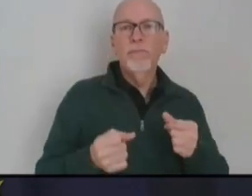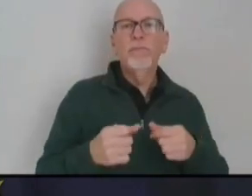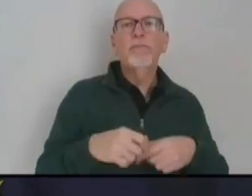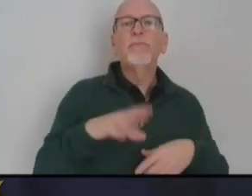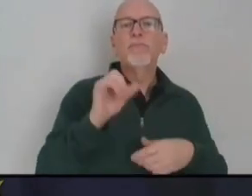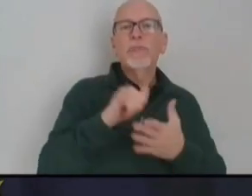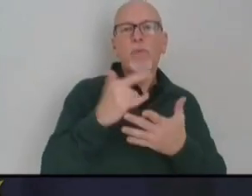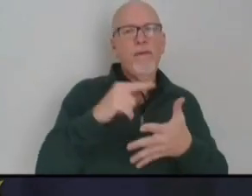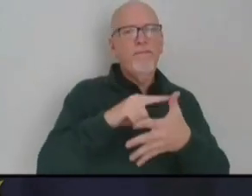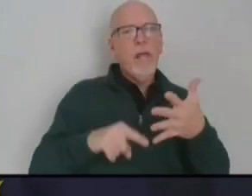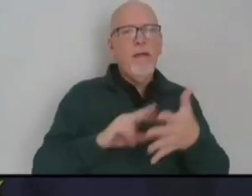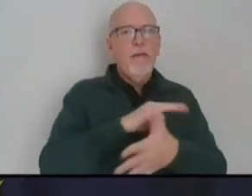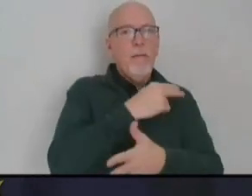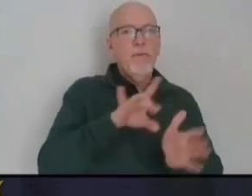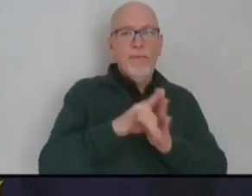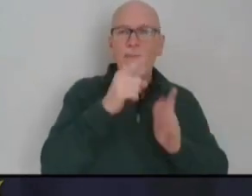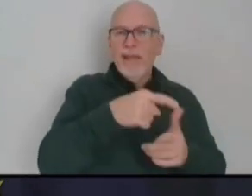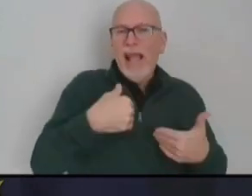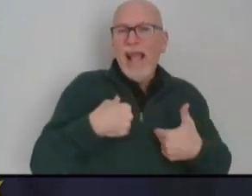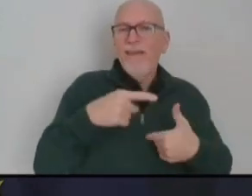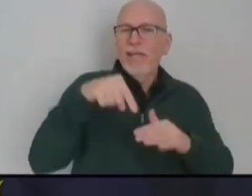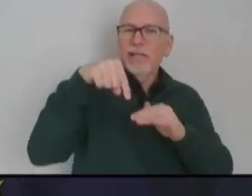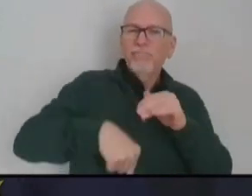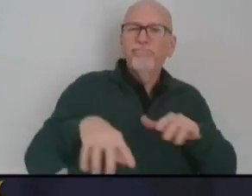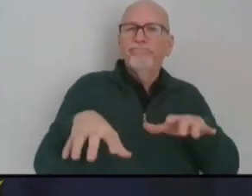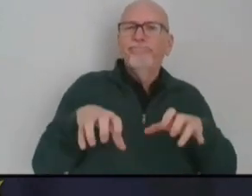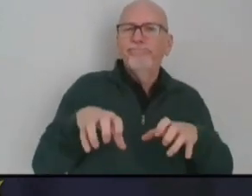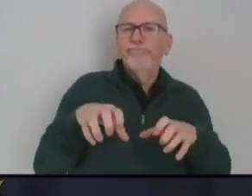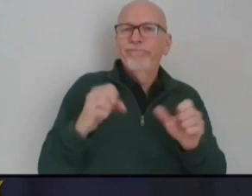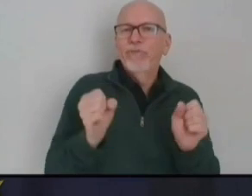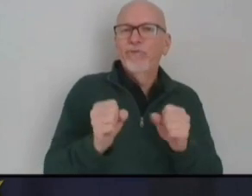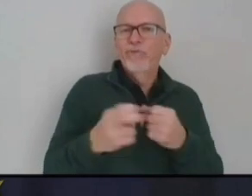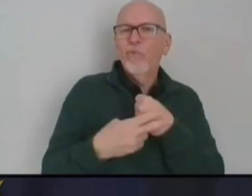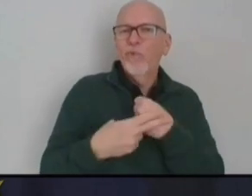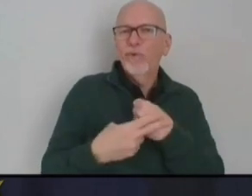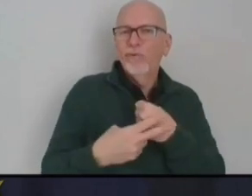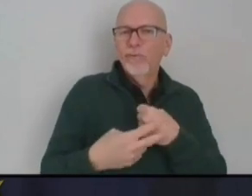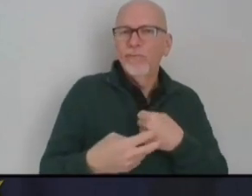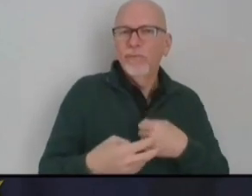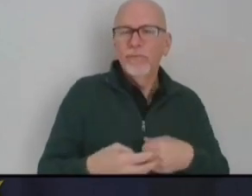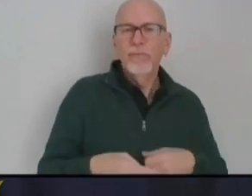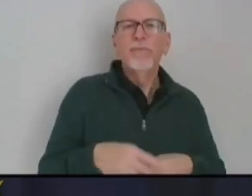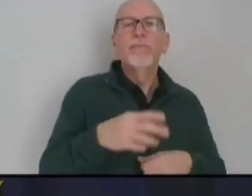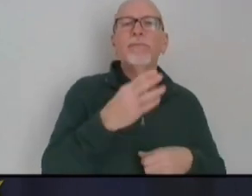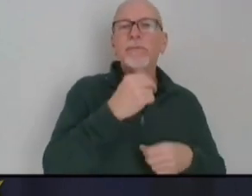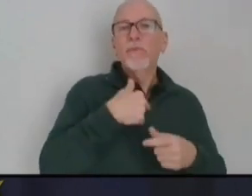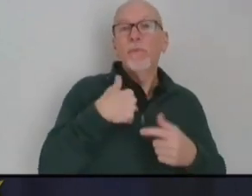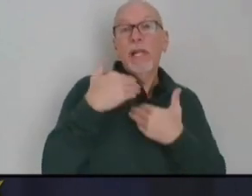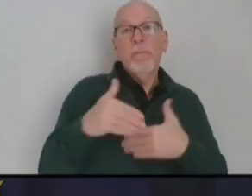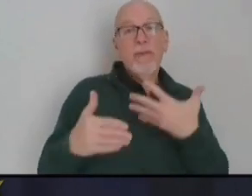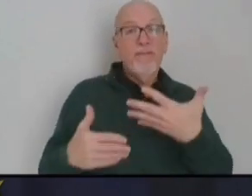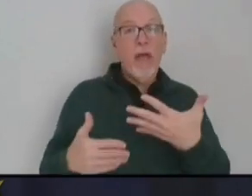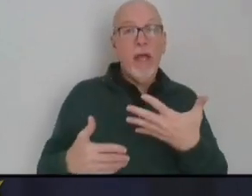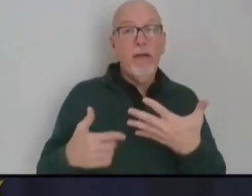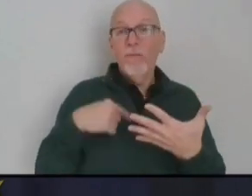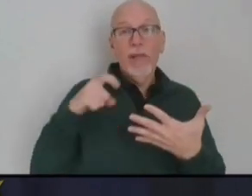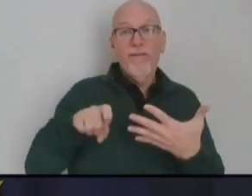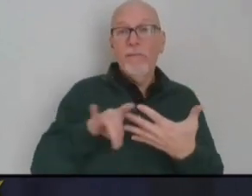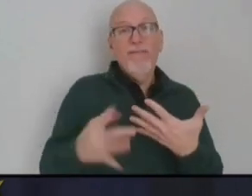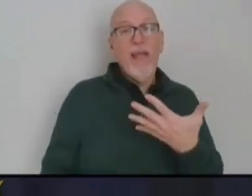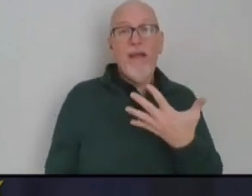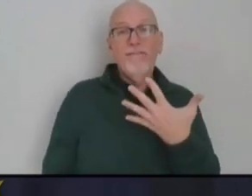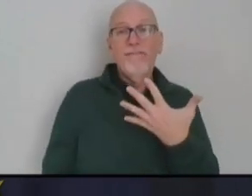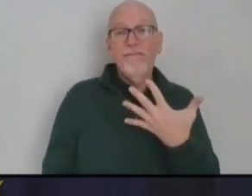five hospitals were chosen. And again, we wanted them geographically spread across the state. And we were limited to five. So we had to stick to five places.